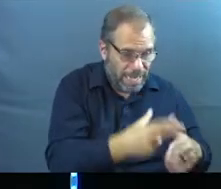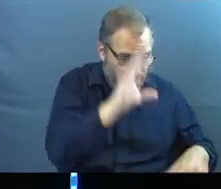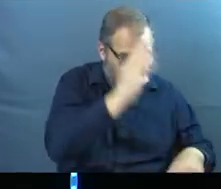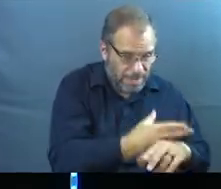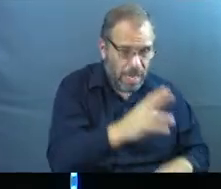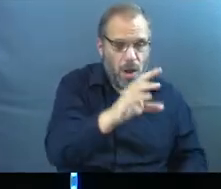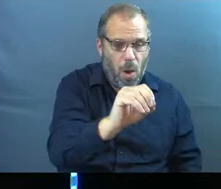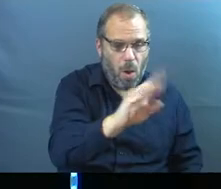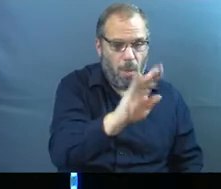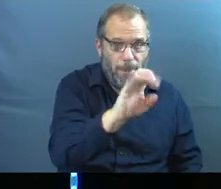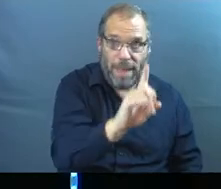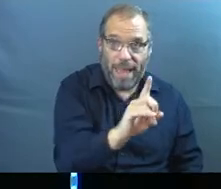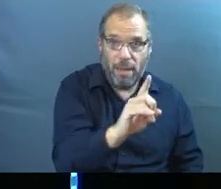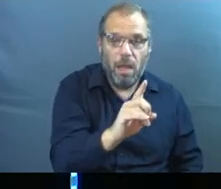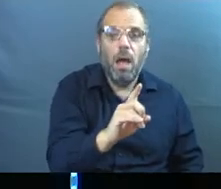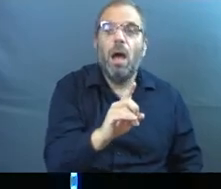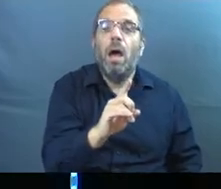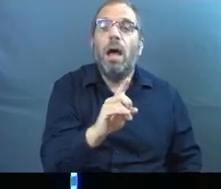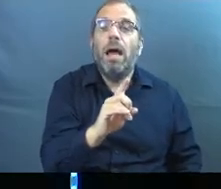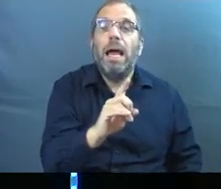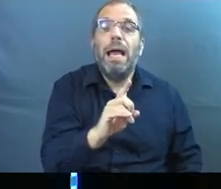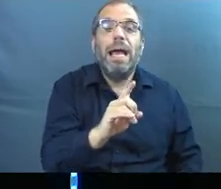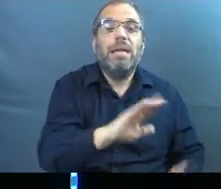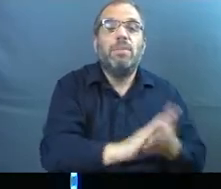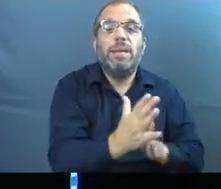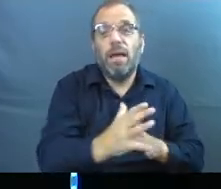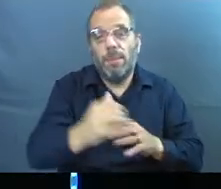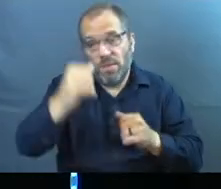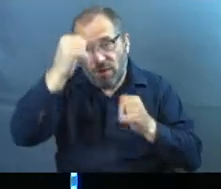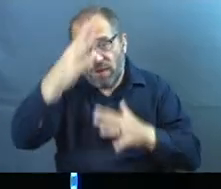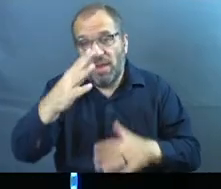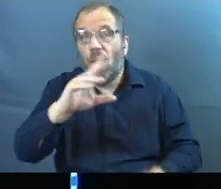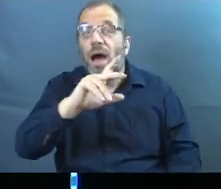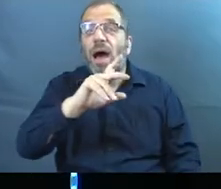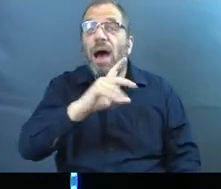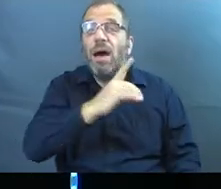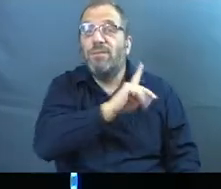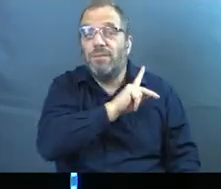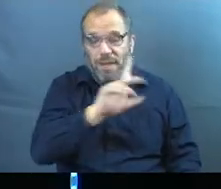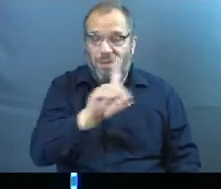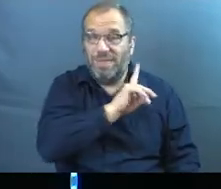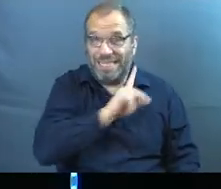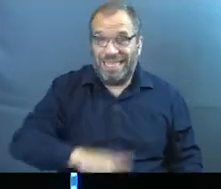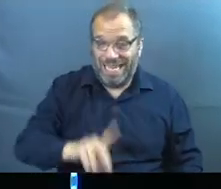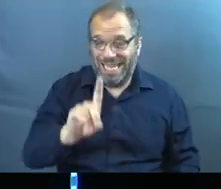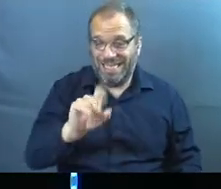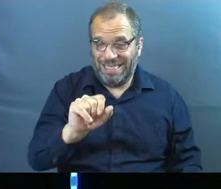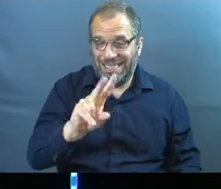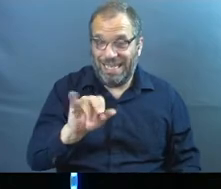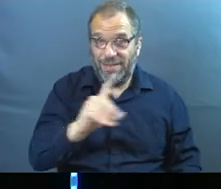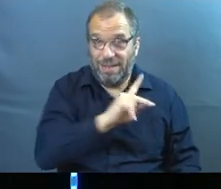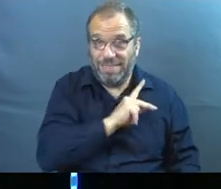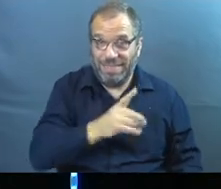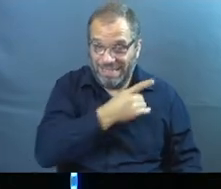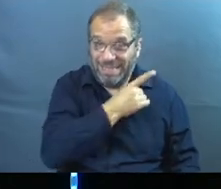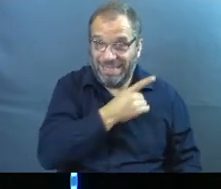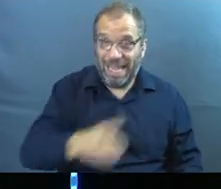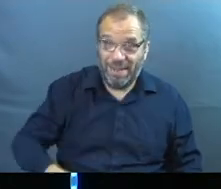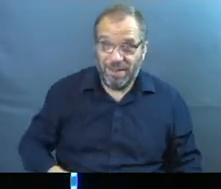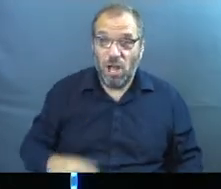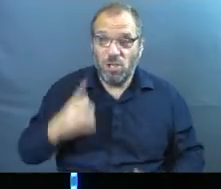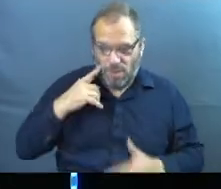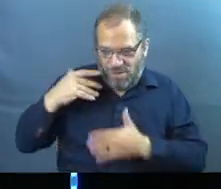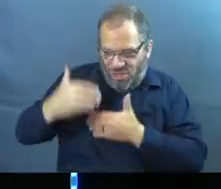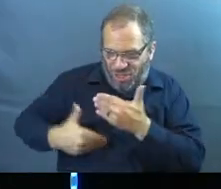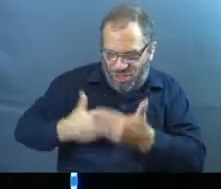Obed, and Obed is to be the grandfather of King David. So you see this whole lineage, and this really cool kind of passing